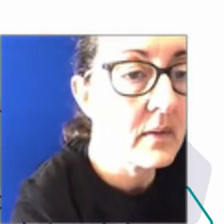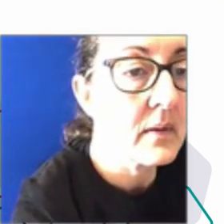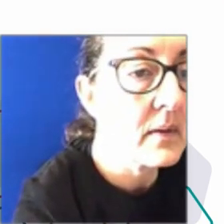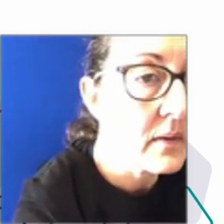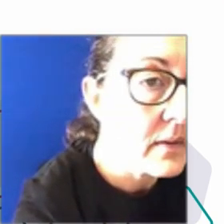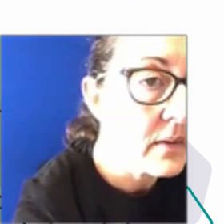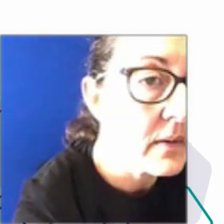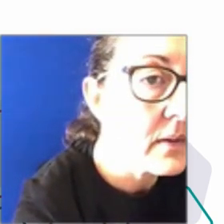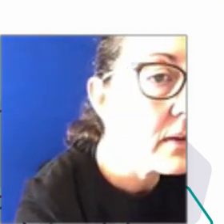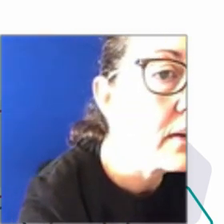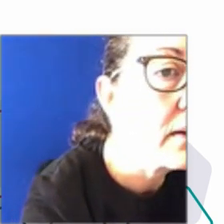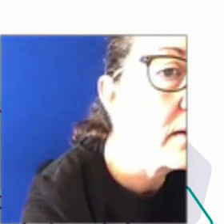different.